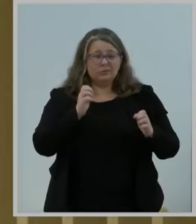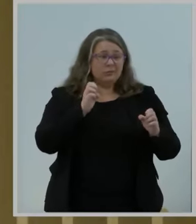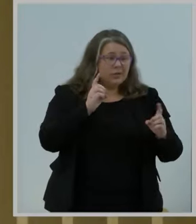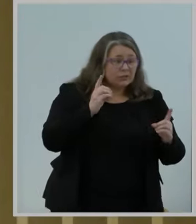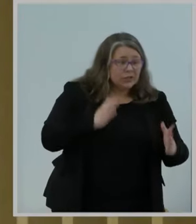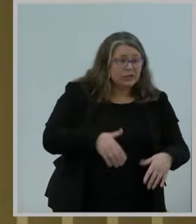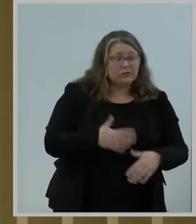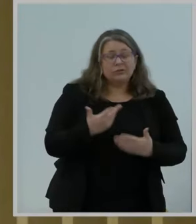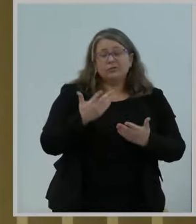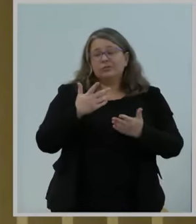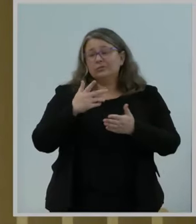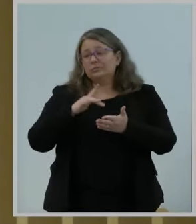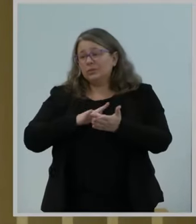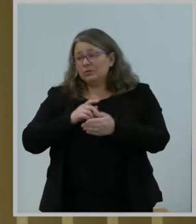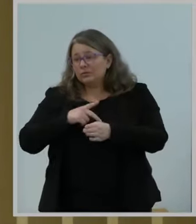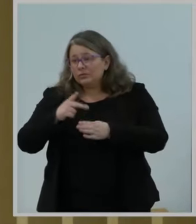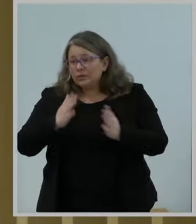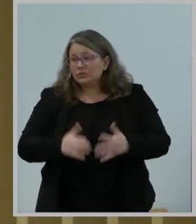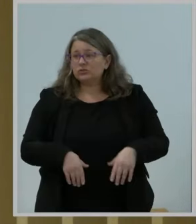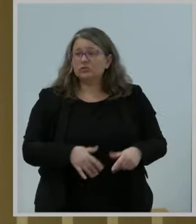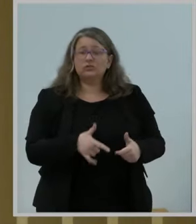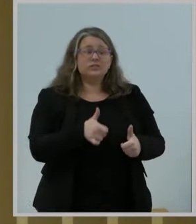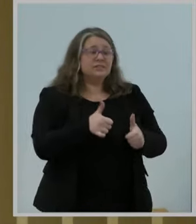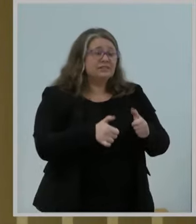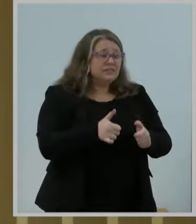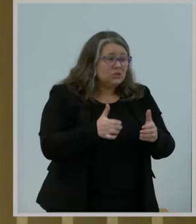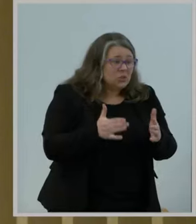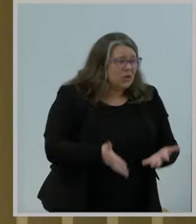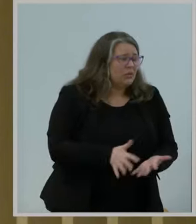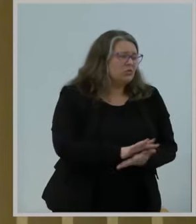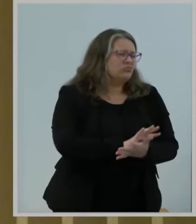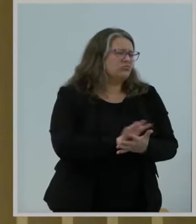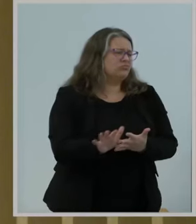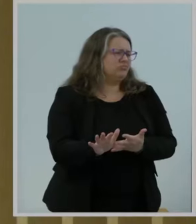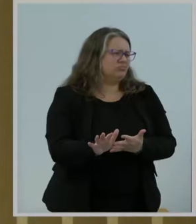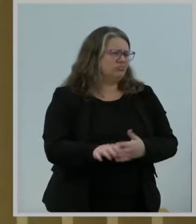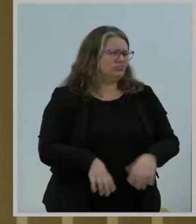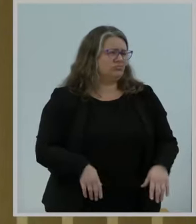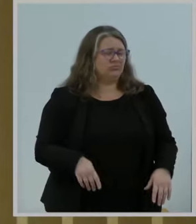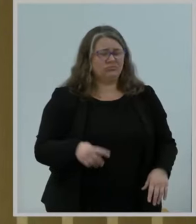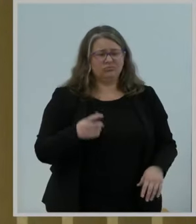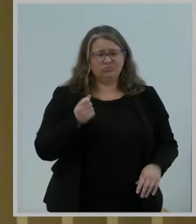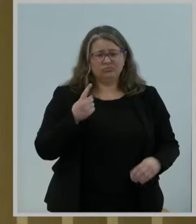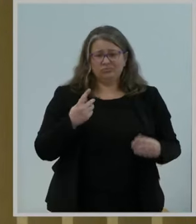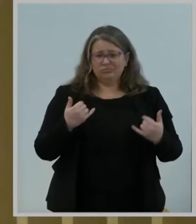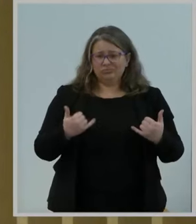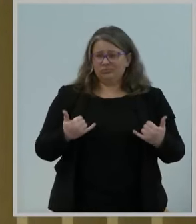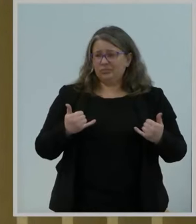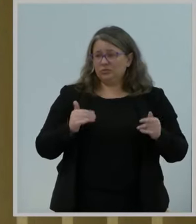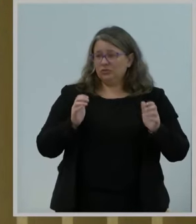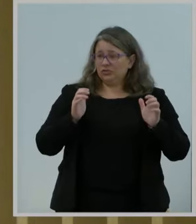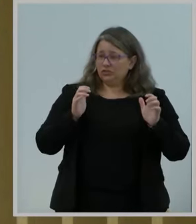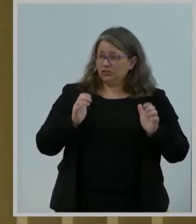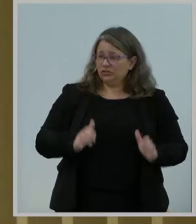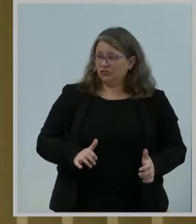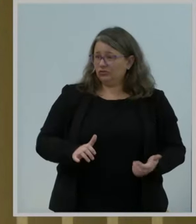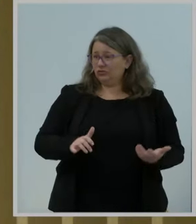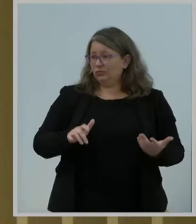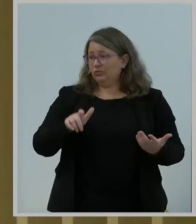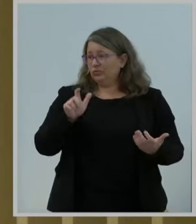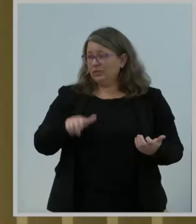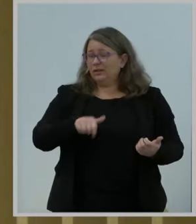but in 2023, consumers don't want and shouldn't have to put up with devices that are wired clunky,